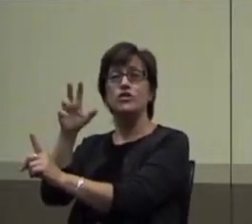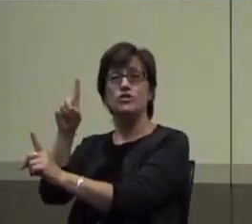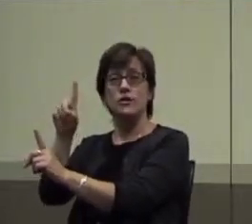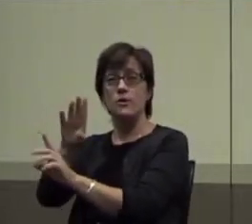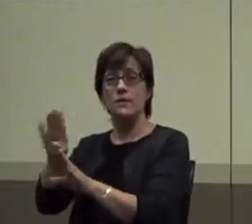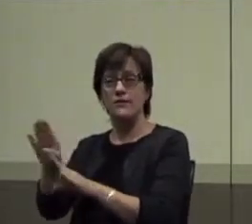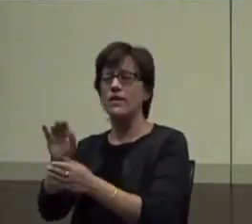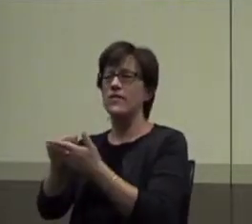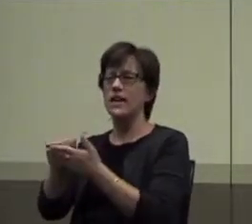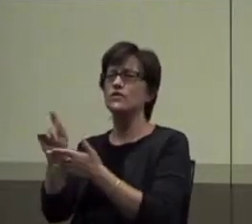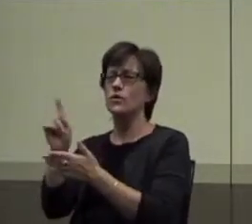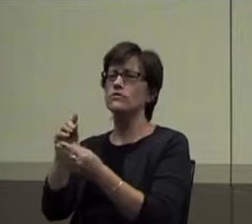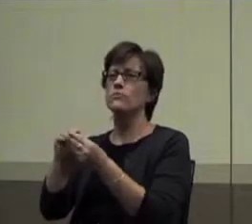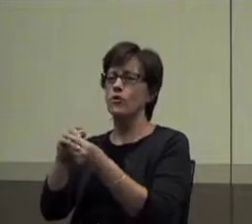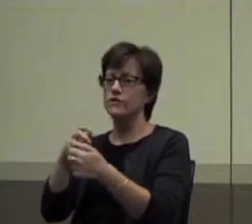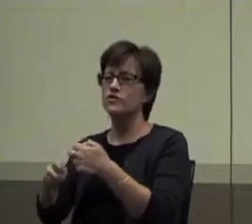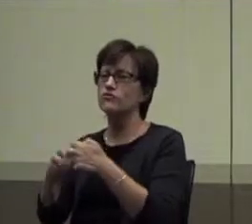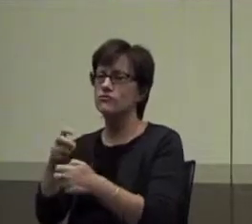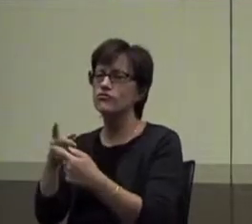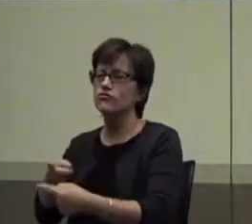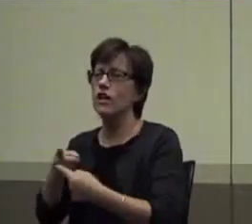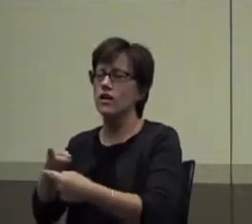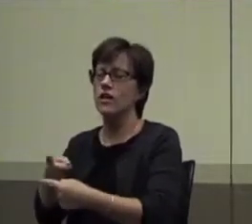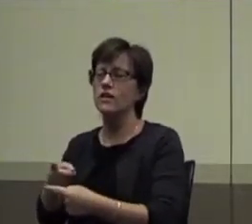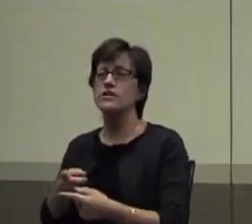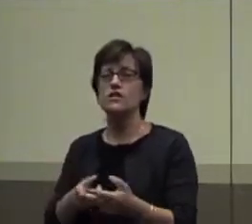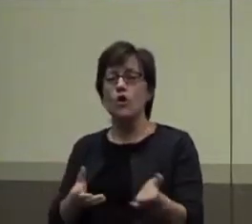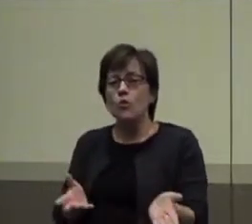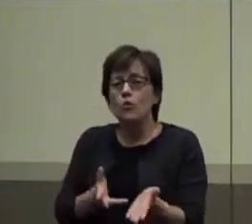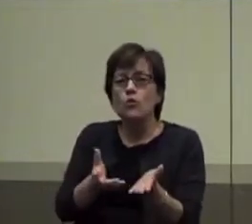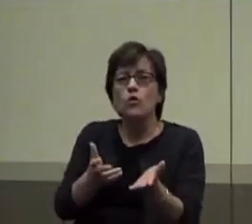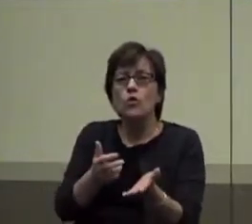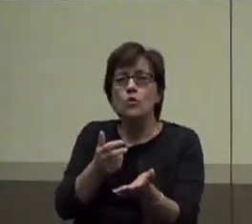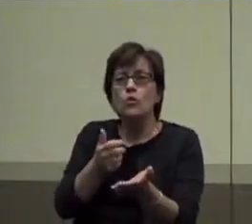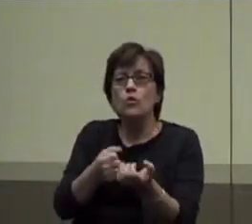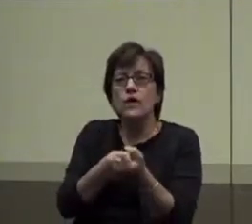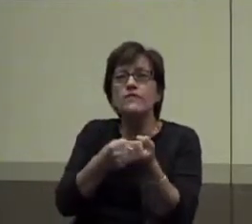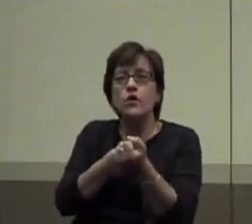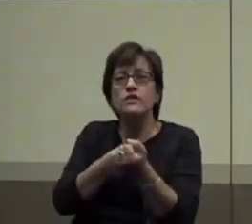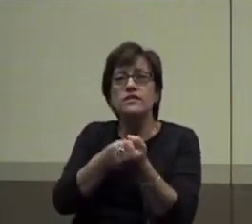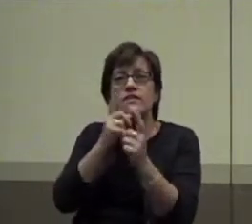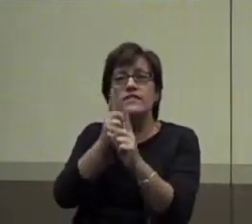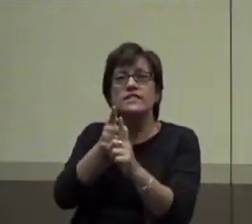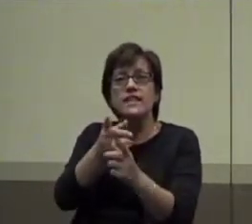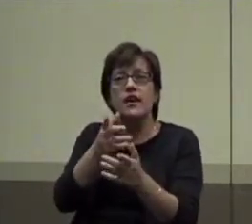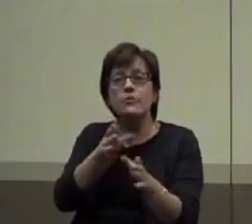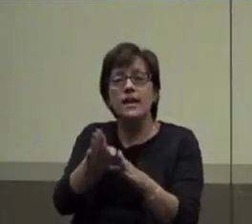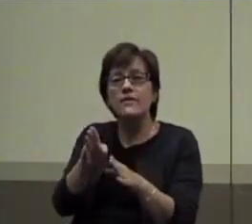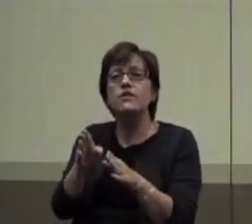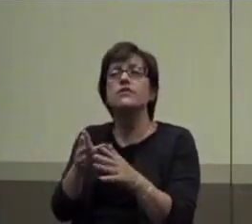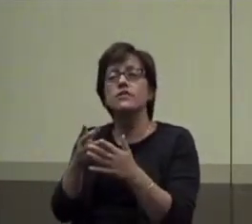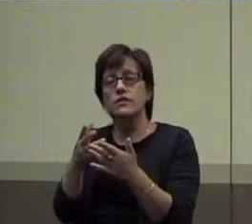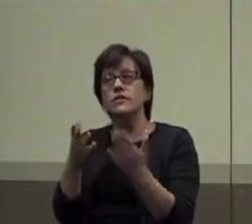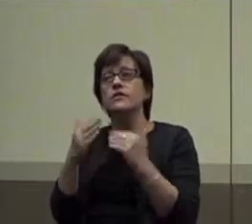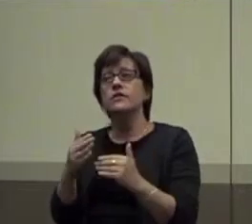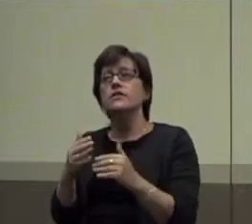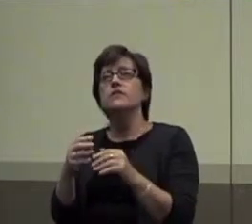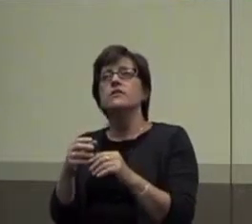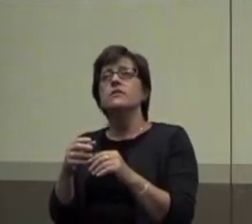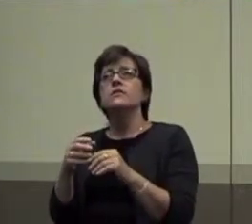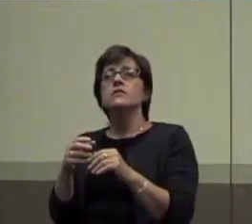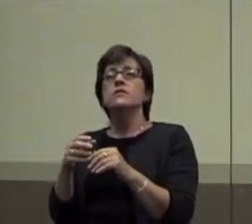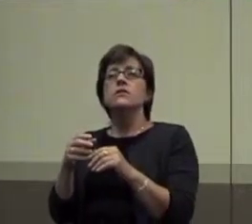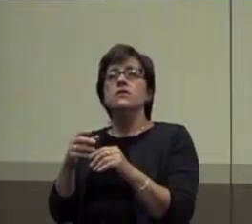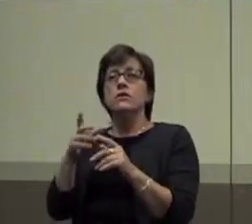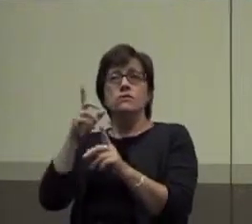Department of Redundancy Department there, okay. So reinforce desired behaviors, or the approximations. The ultimate plan is that we have students